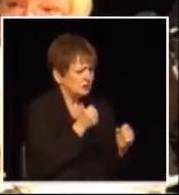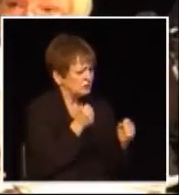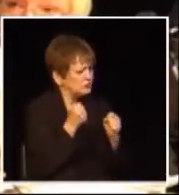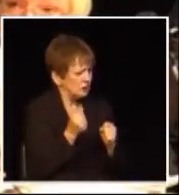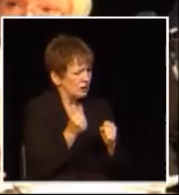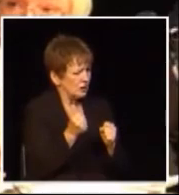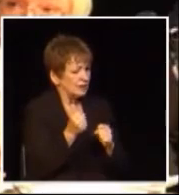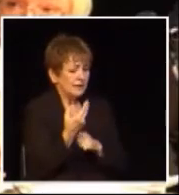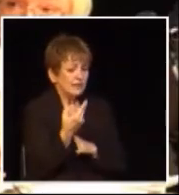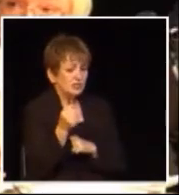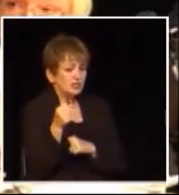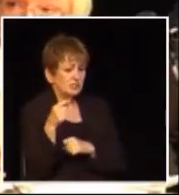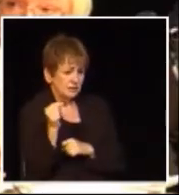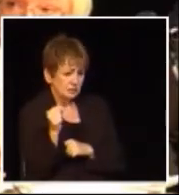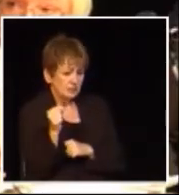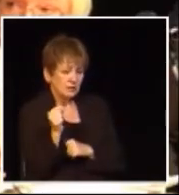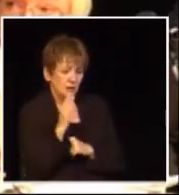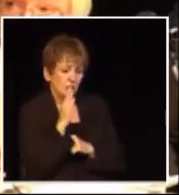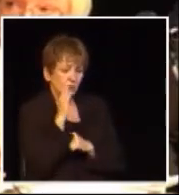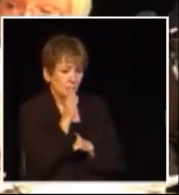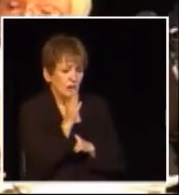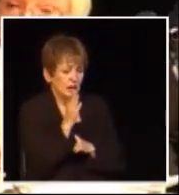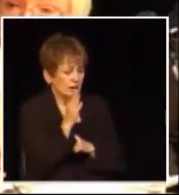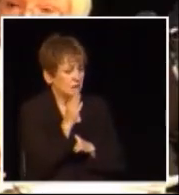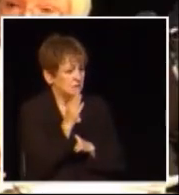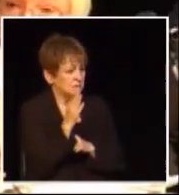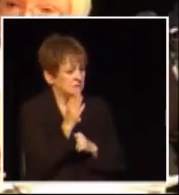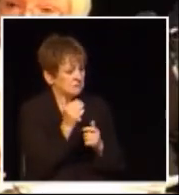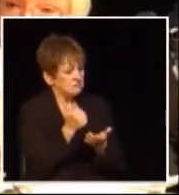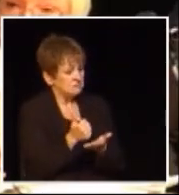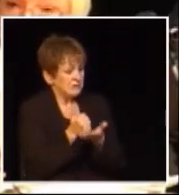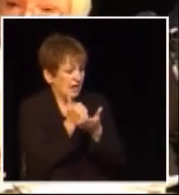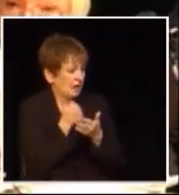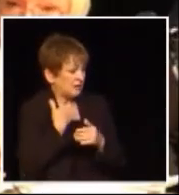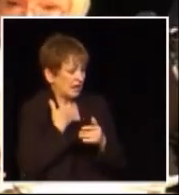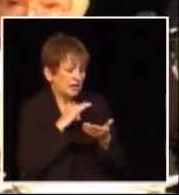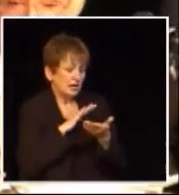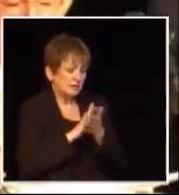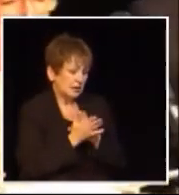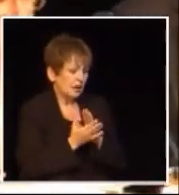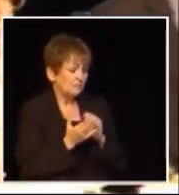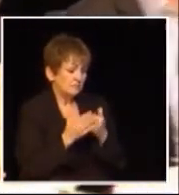we're in a very good spot and HST will only make this province stronger